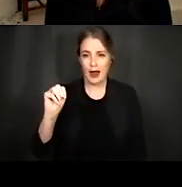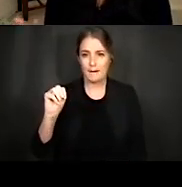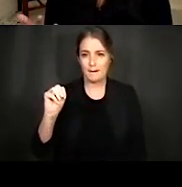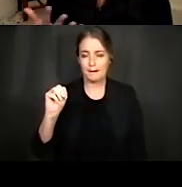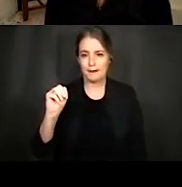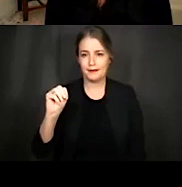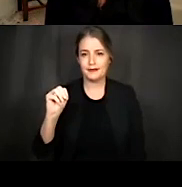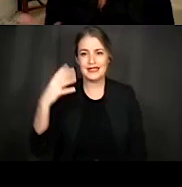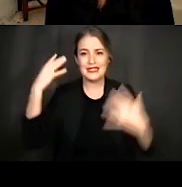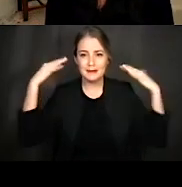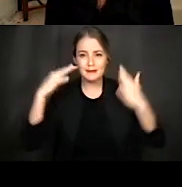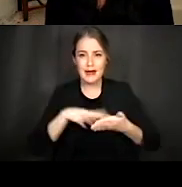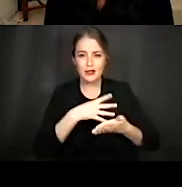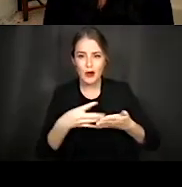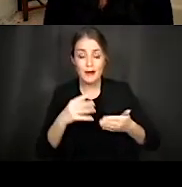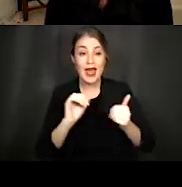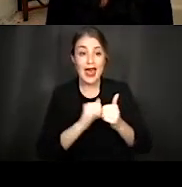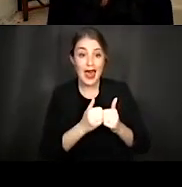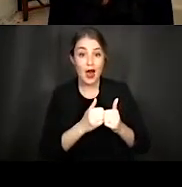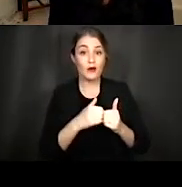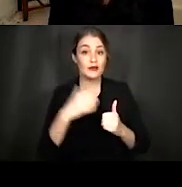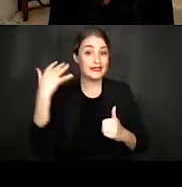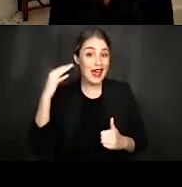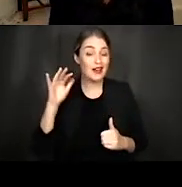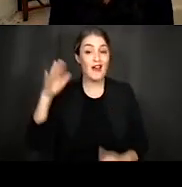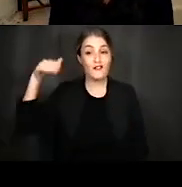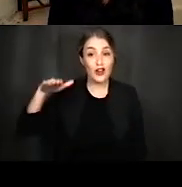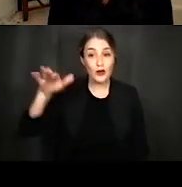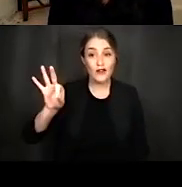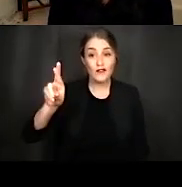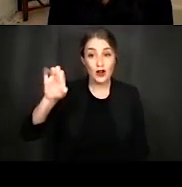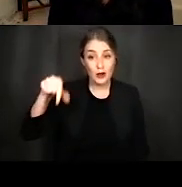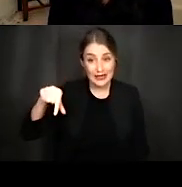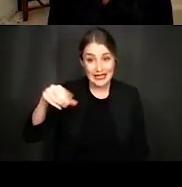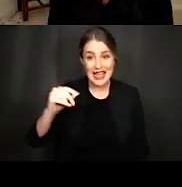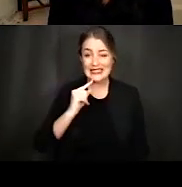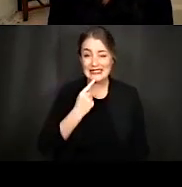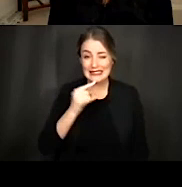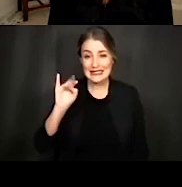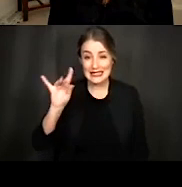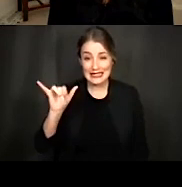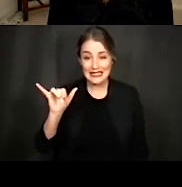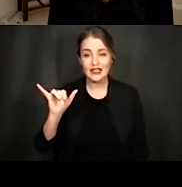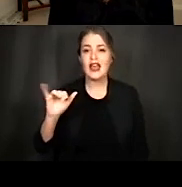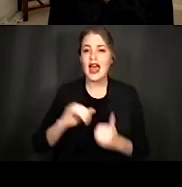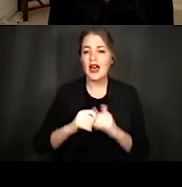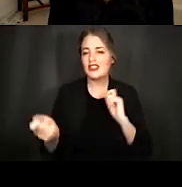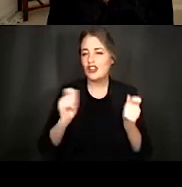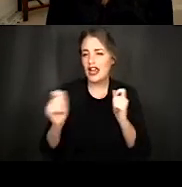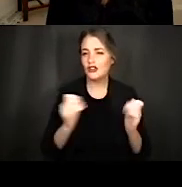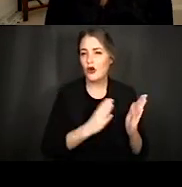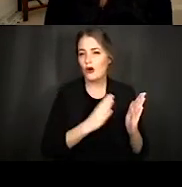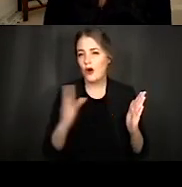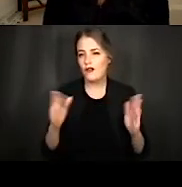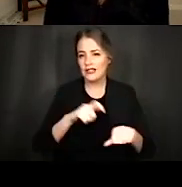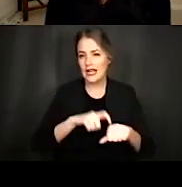of how the properties of sound, such as frequency and intensity, vary over time. So in a few